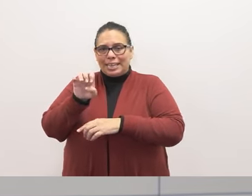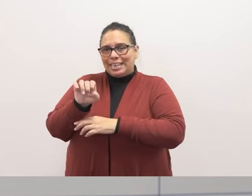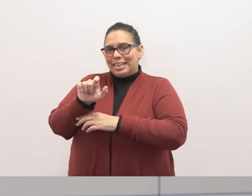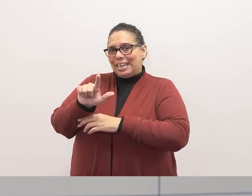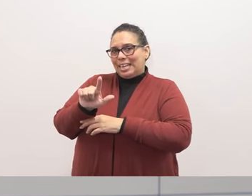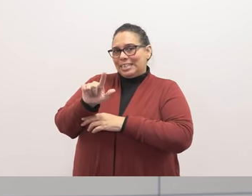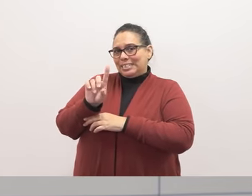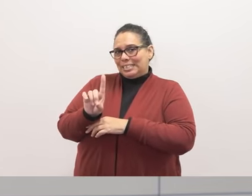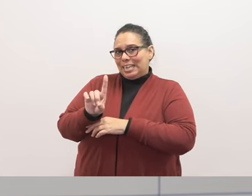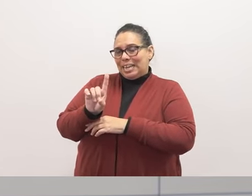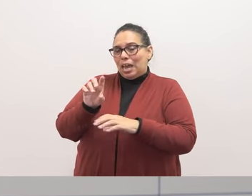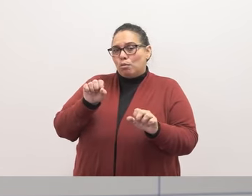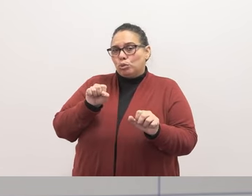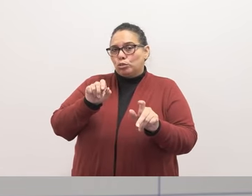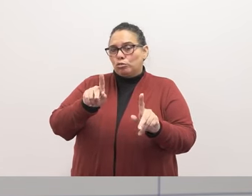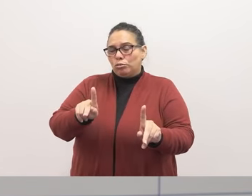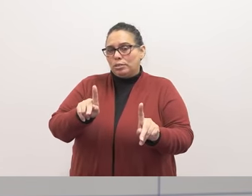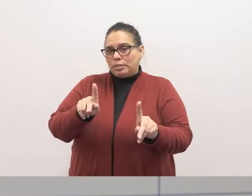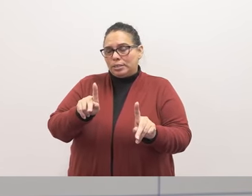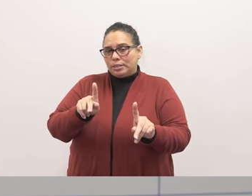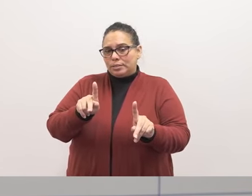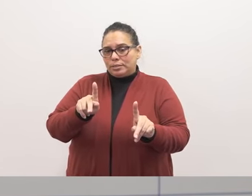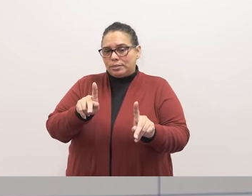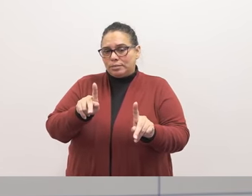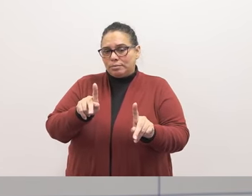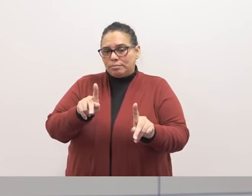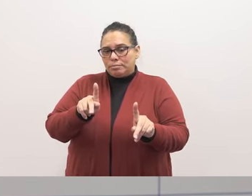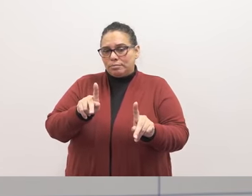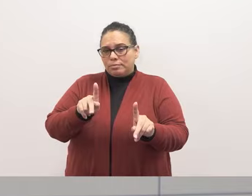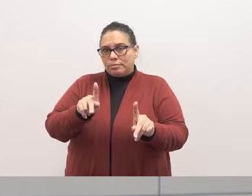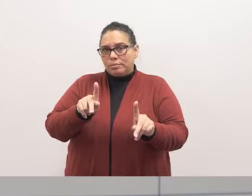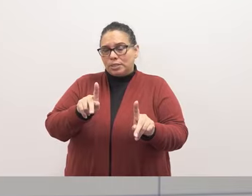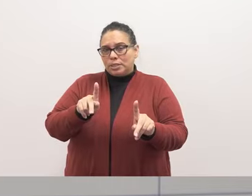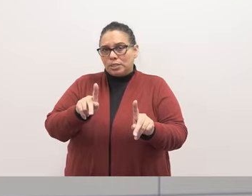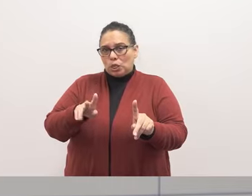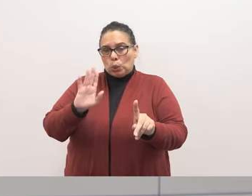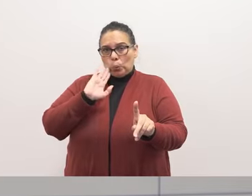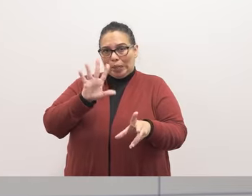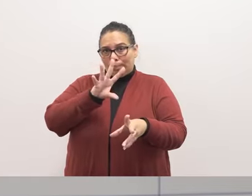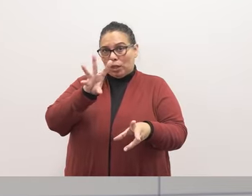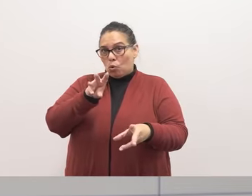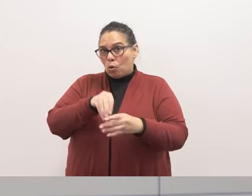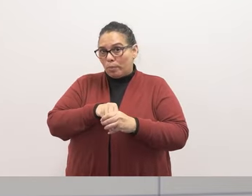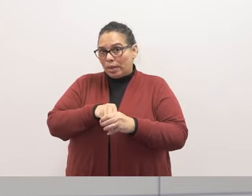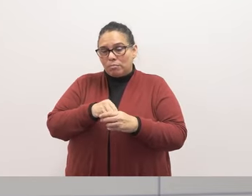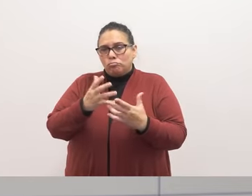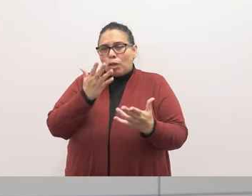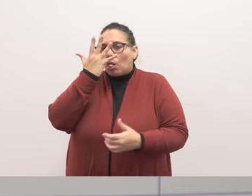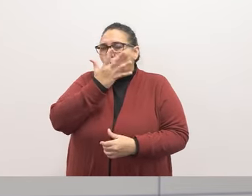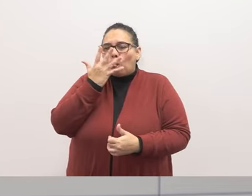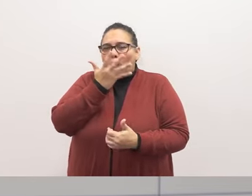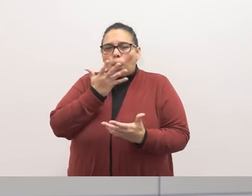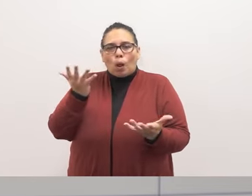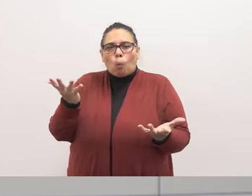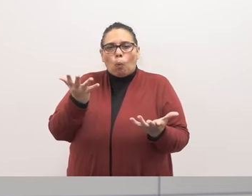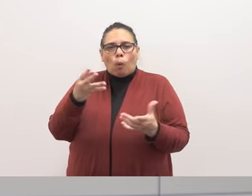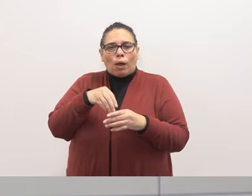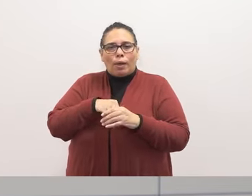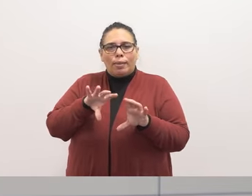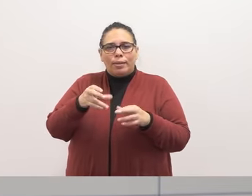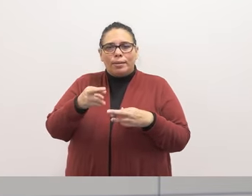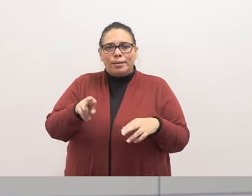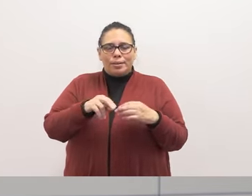opportunities are going to be incorporated. And what will that look like in the classroom?